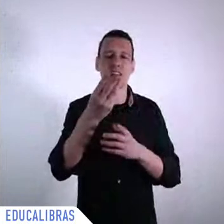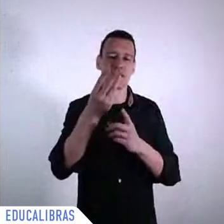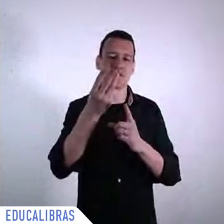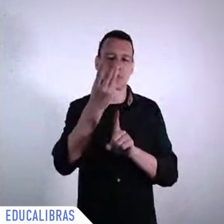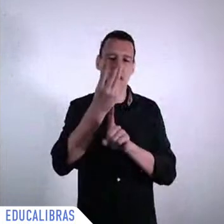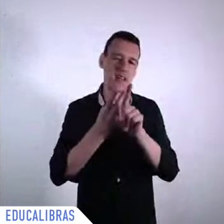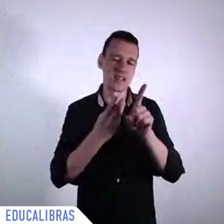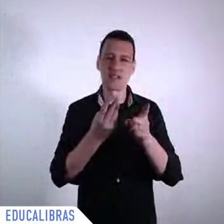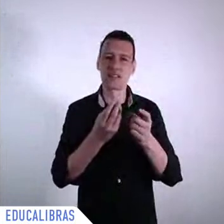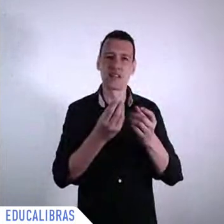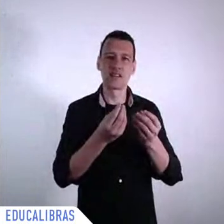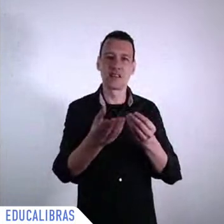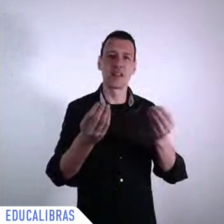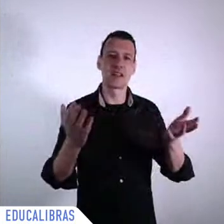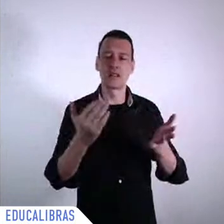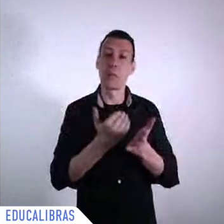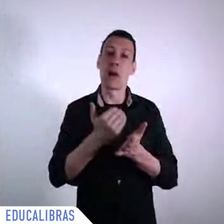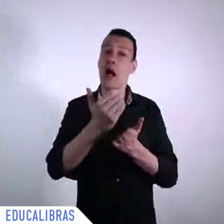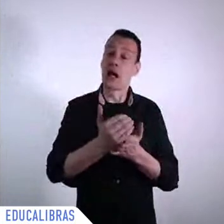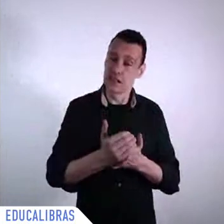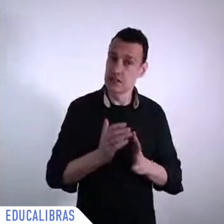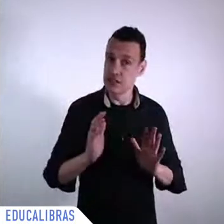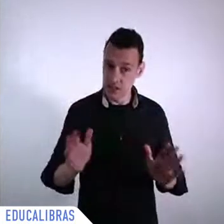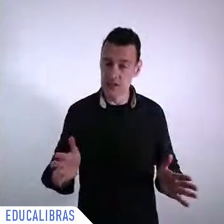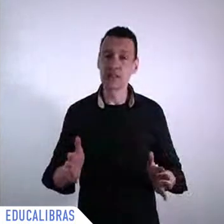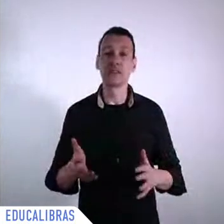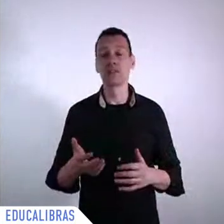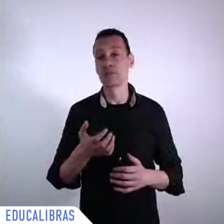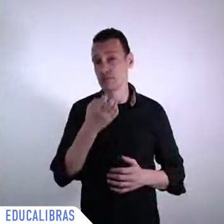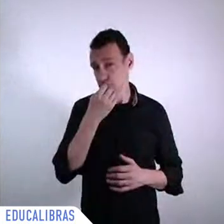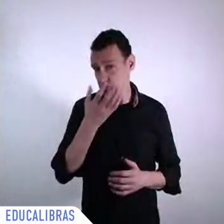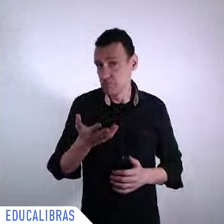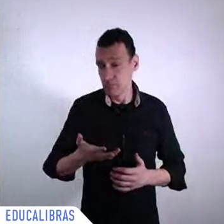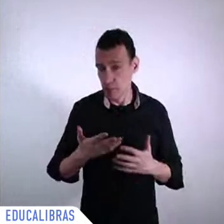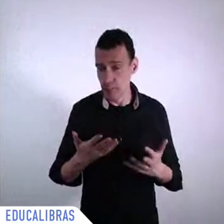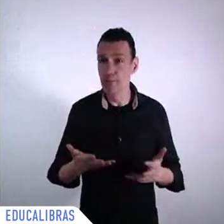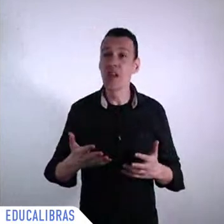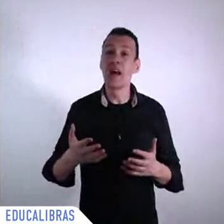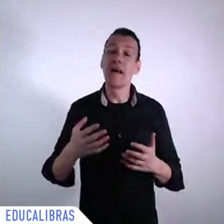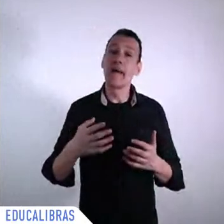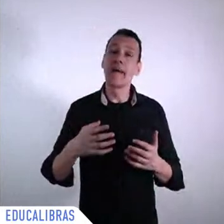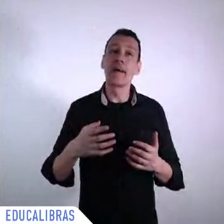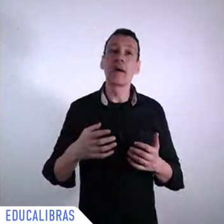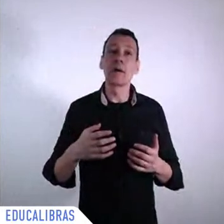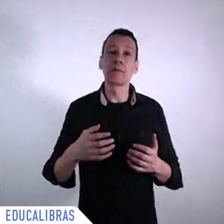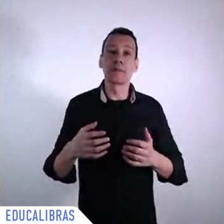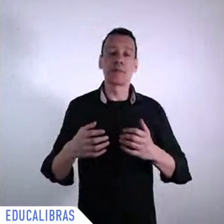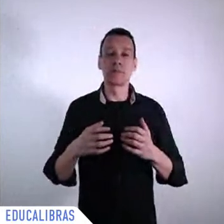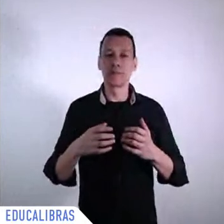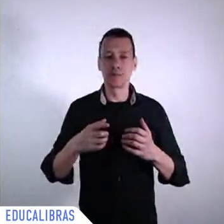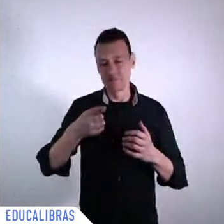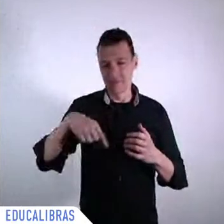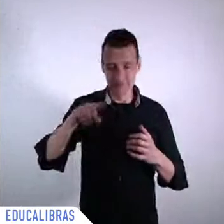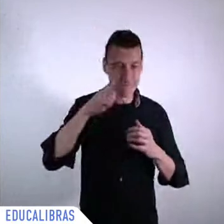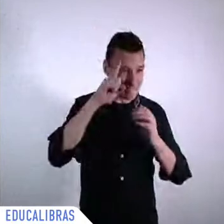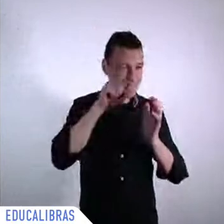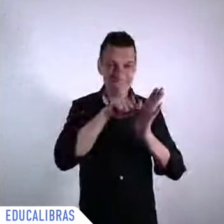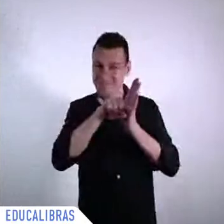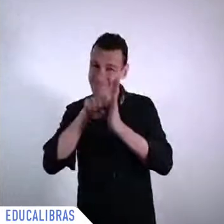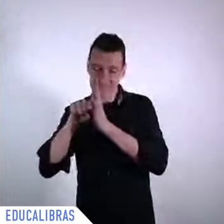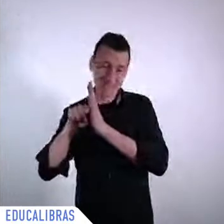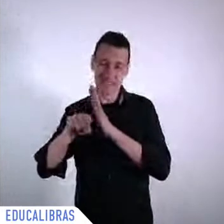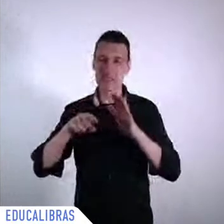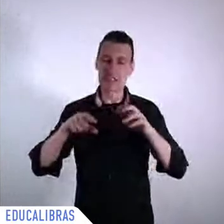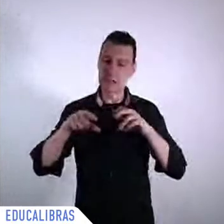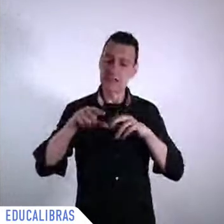re-evaluated in a positive way I mean obviously the state does not have to do everything it has